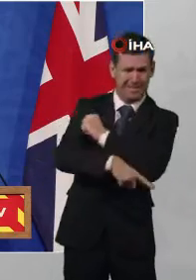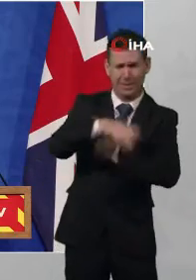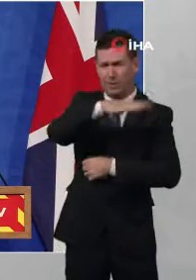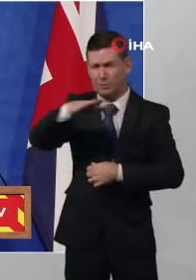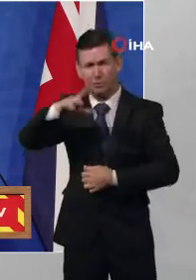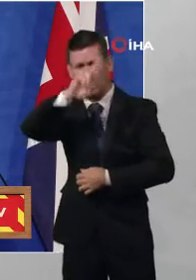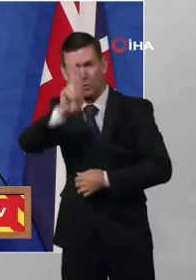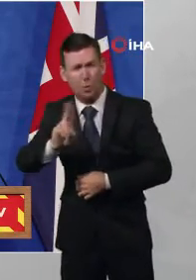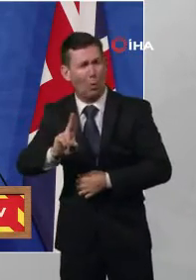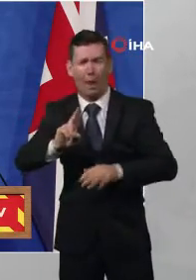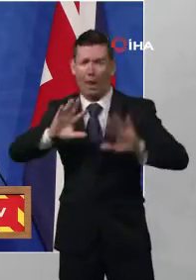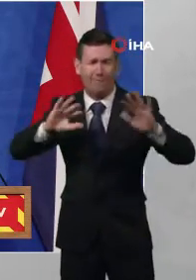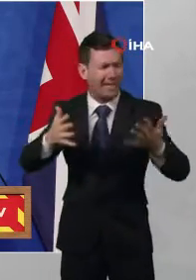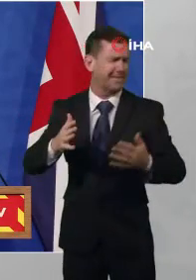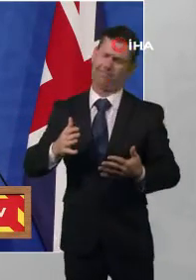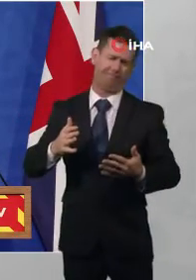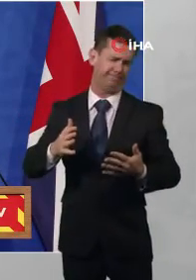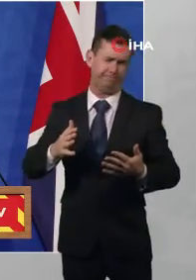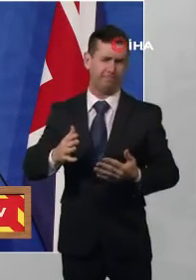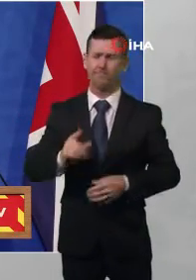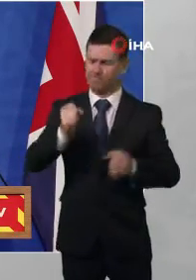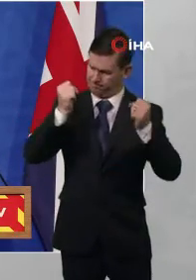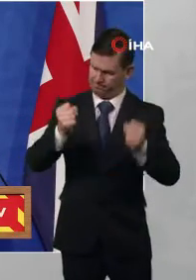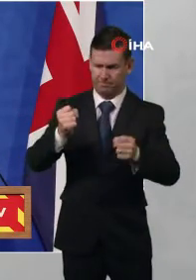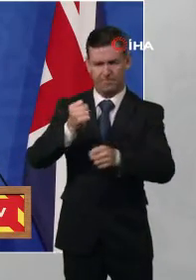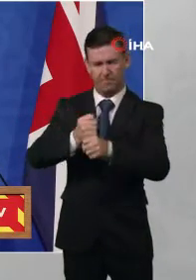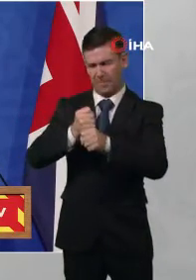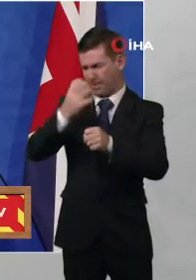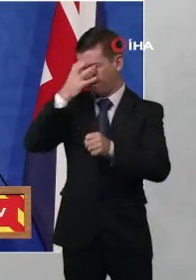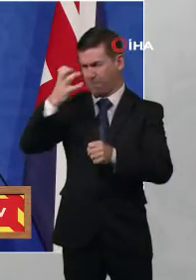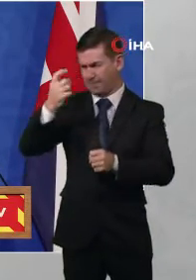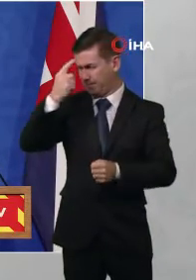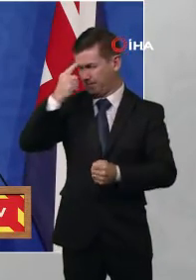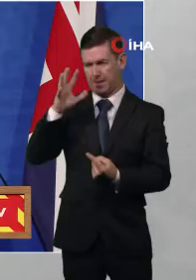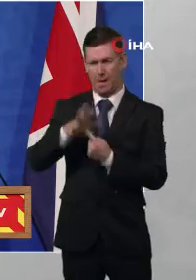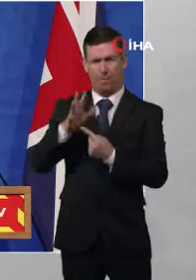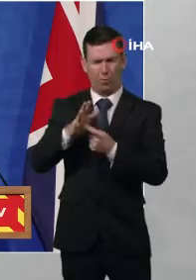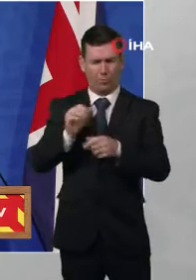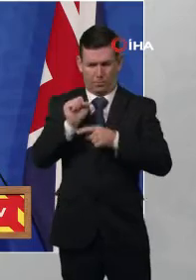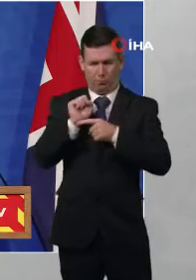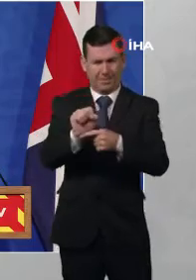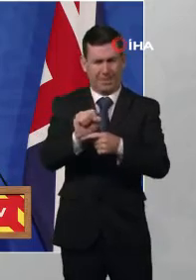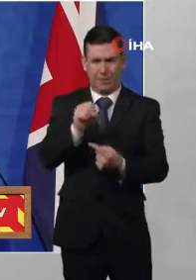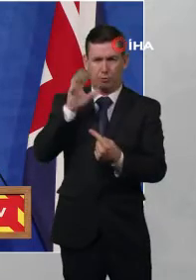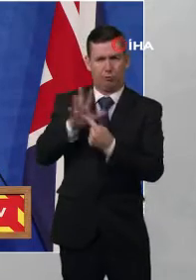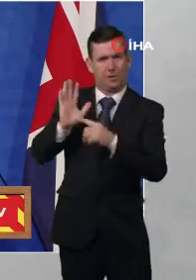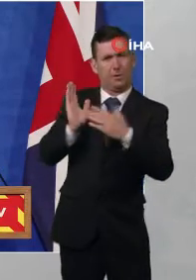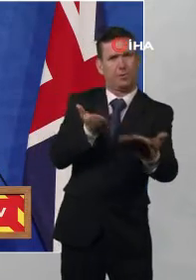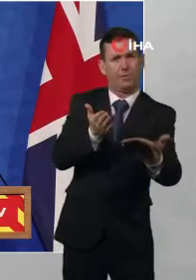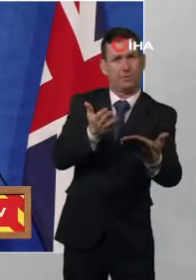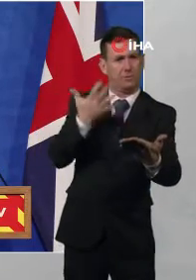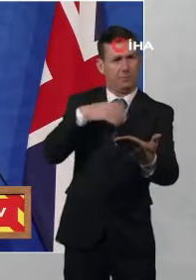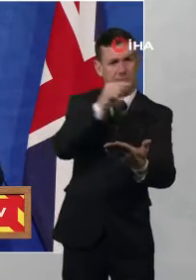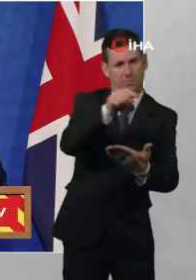So the government is acting to protect critical national services to keep supply chains open and fortify our